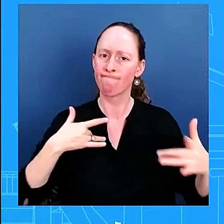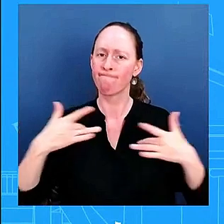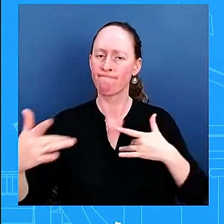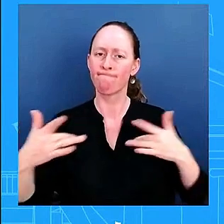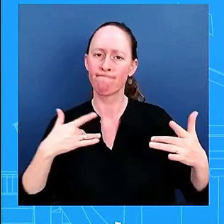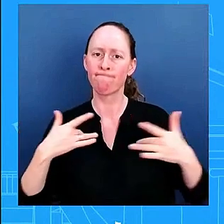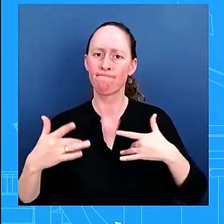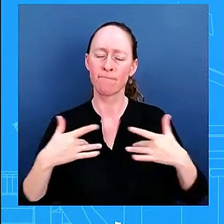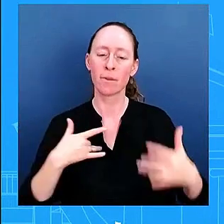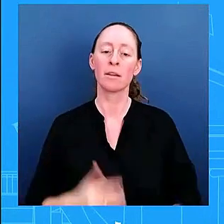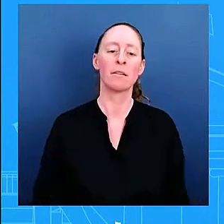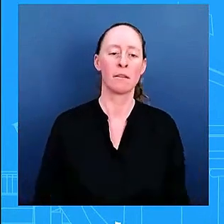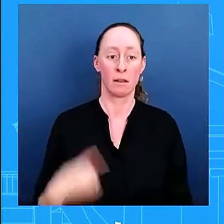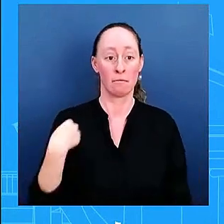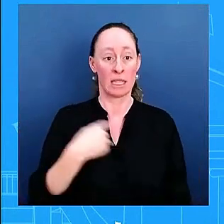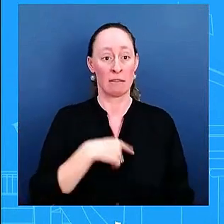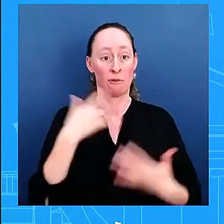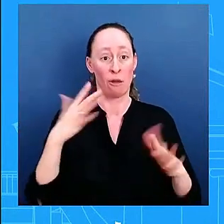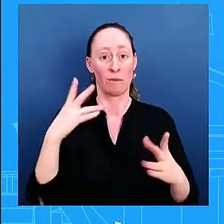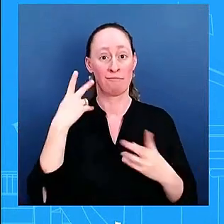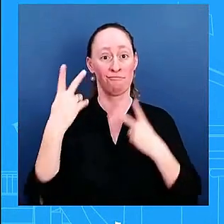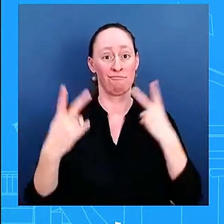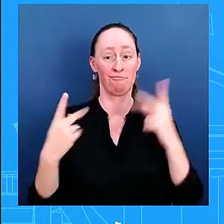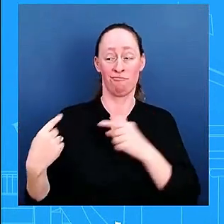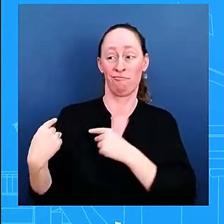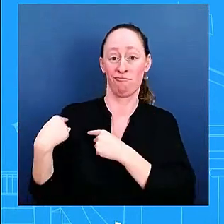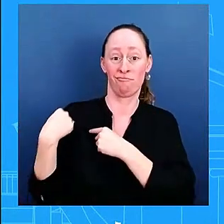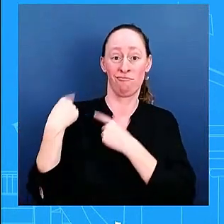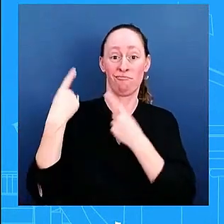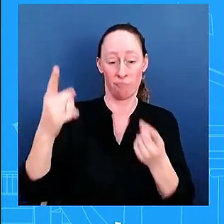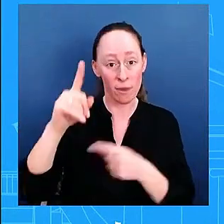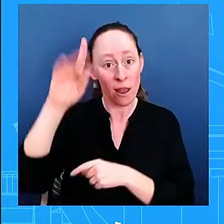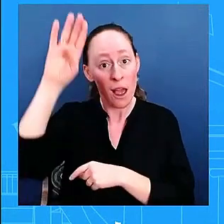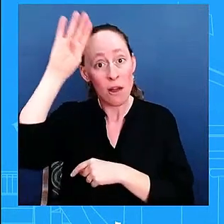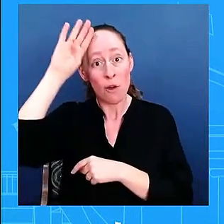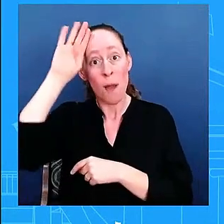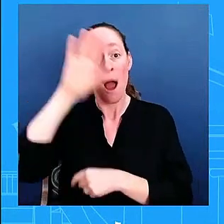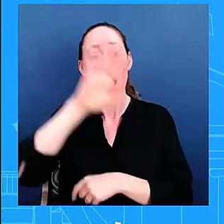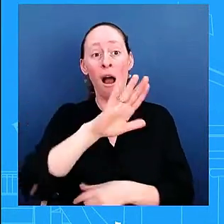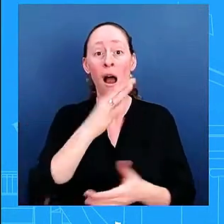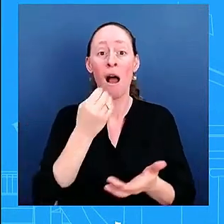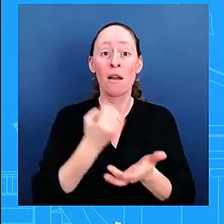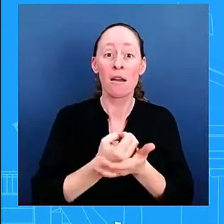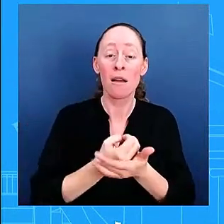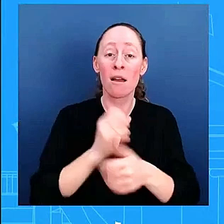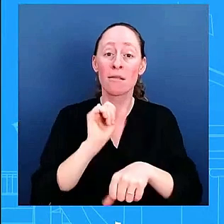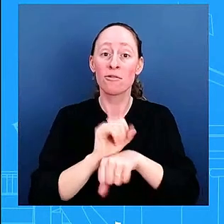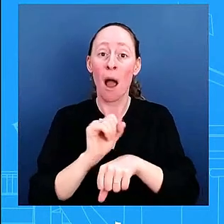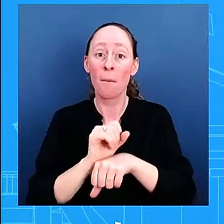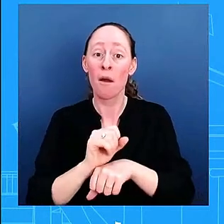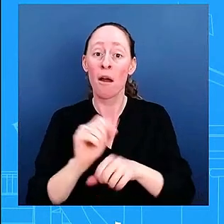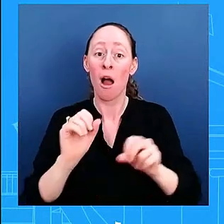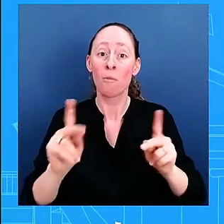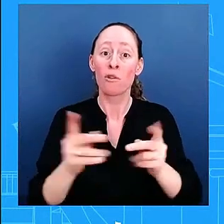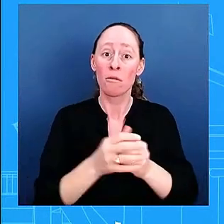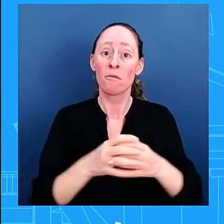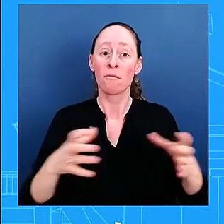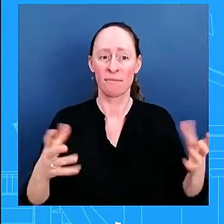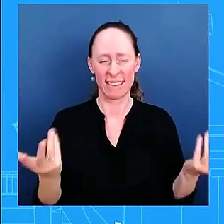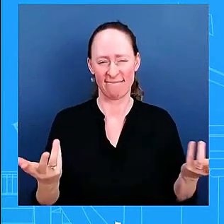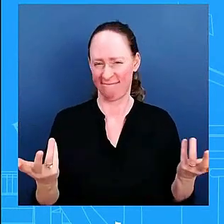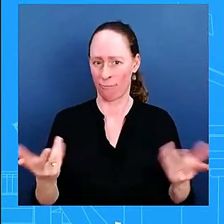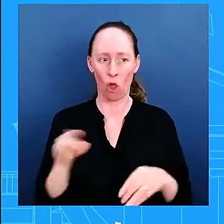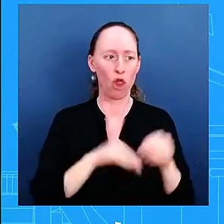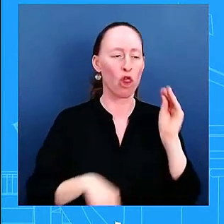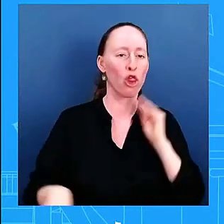past few years uh cuba's economic condition stemming from long-term mismanagement of its economic policy and resources has certainly increased the hardship of